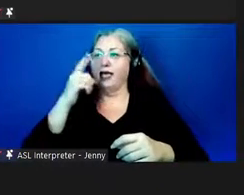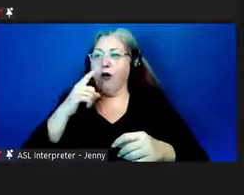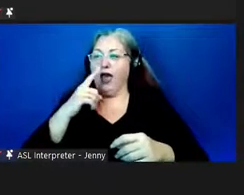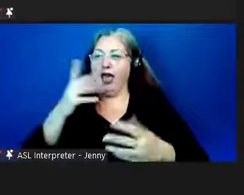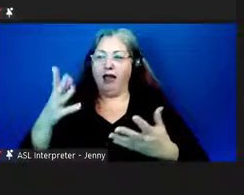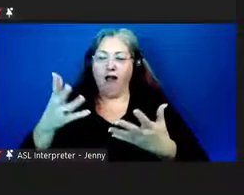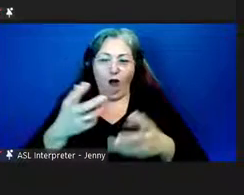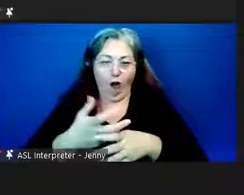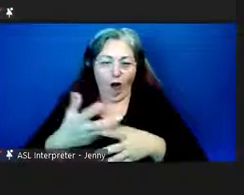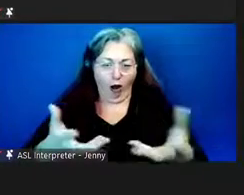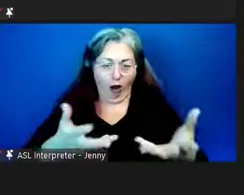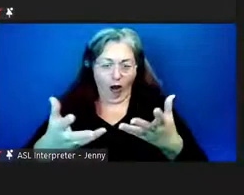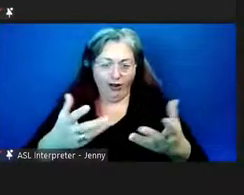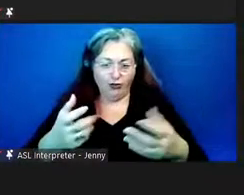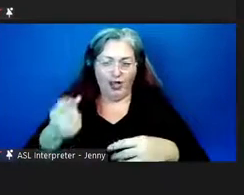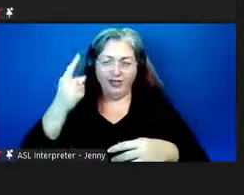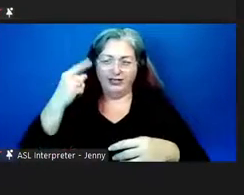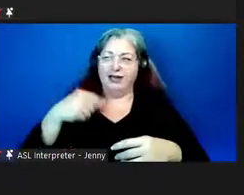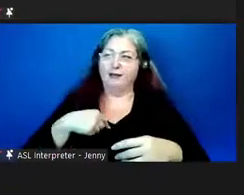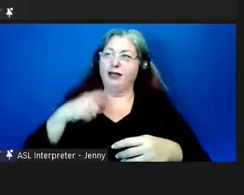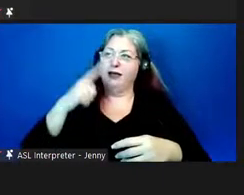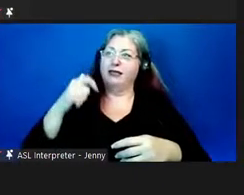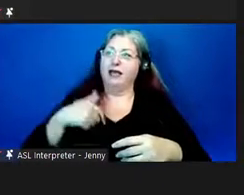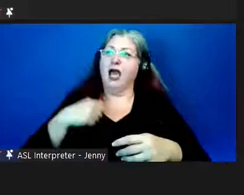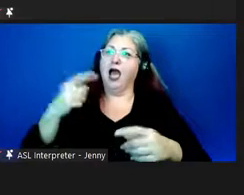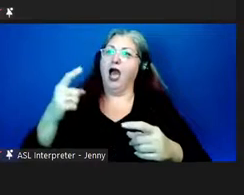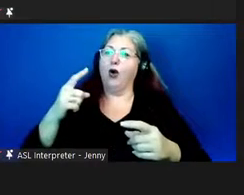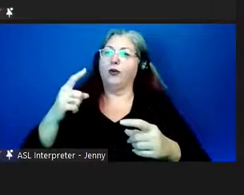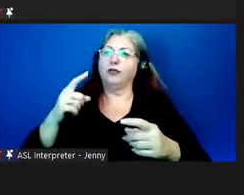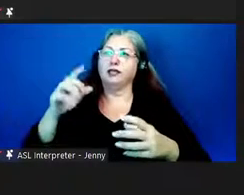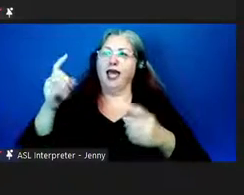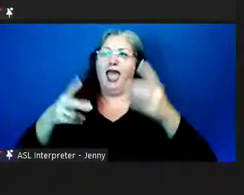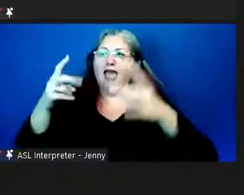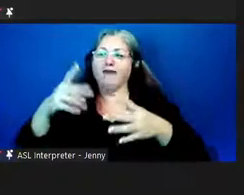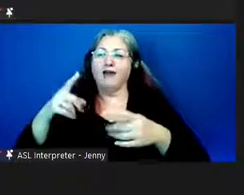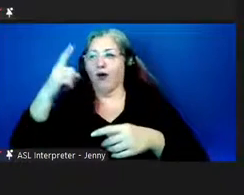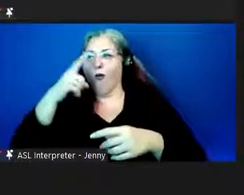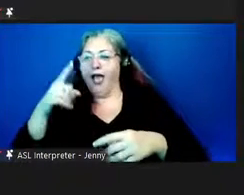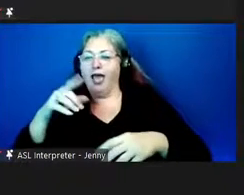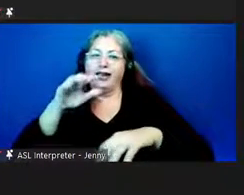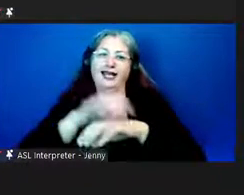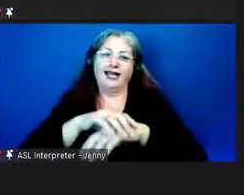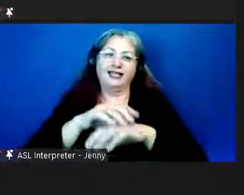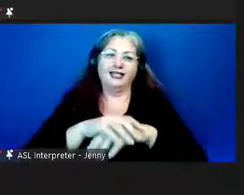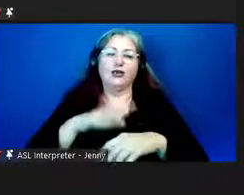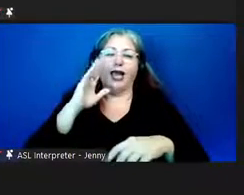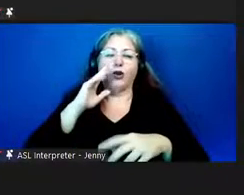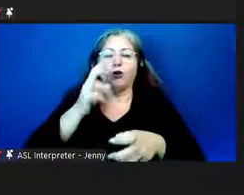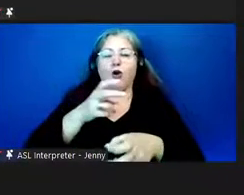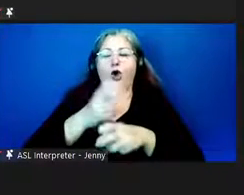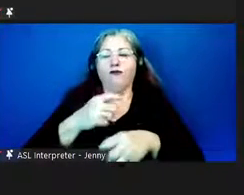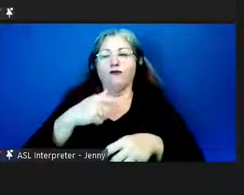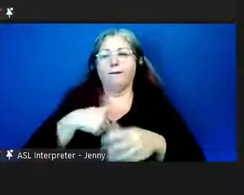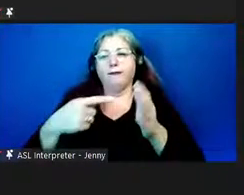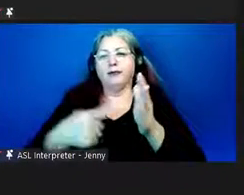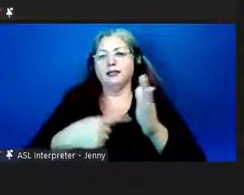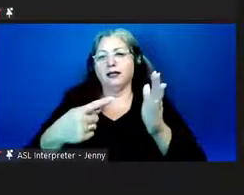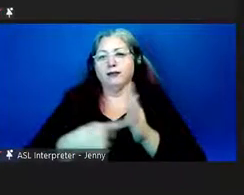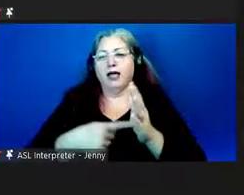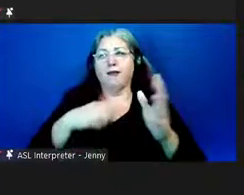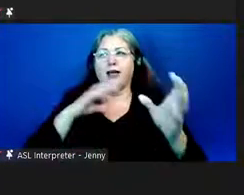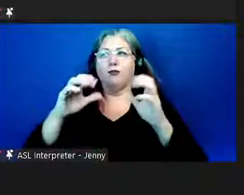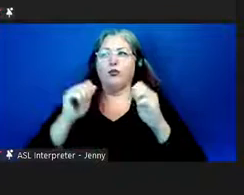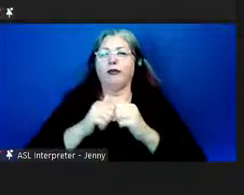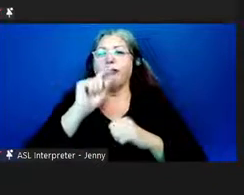had a hard time understanding me, because I was always mixing Hawaiian and English. So, that was kind of difficult for me at times, to communicate with